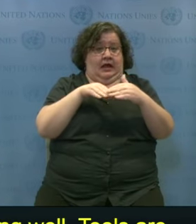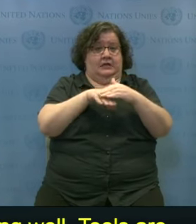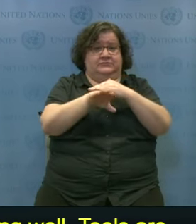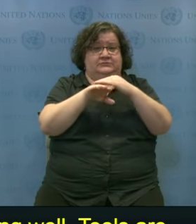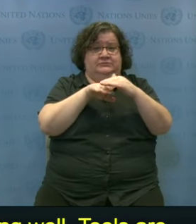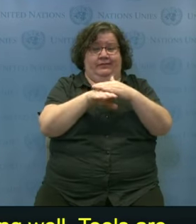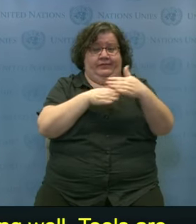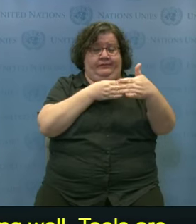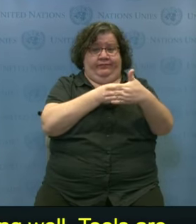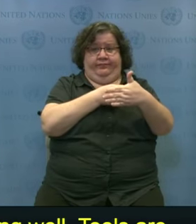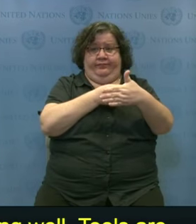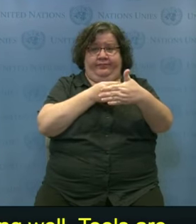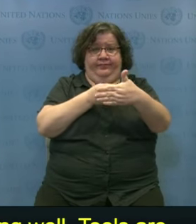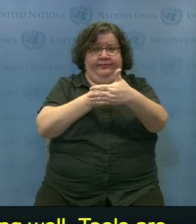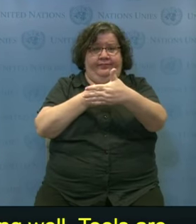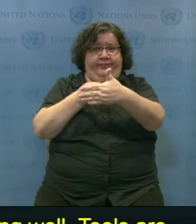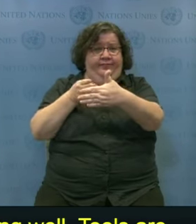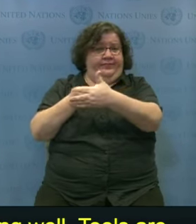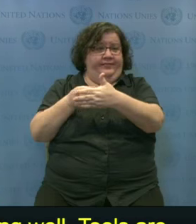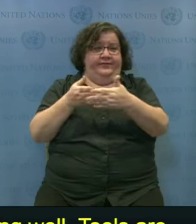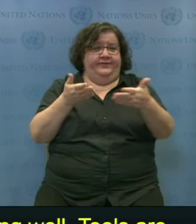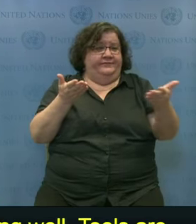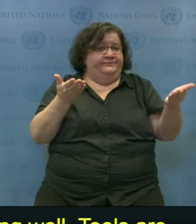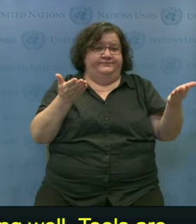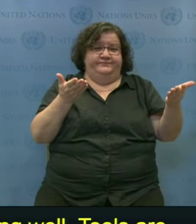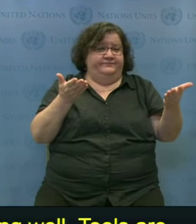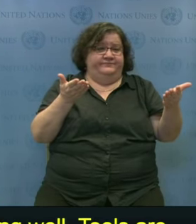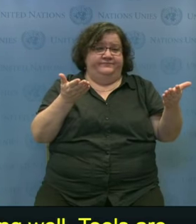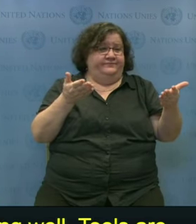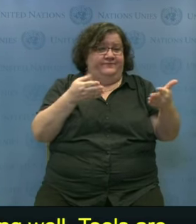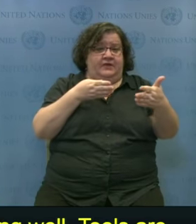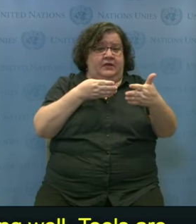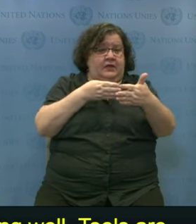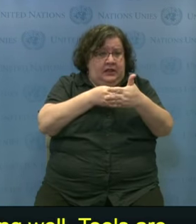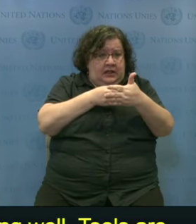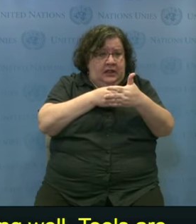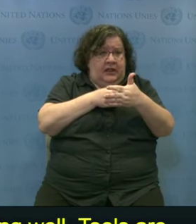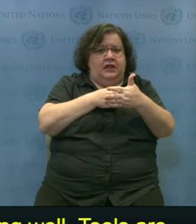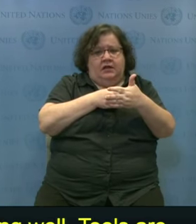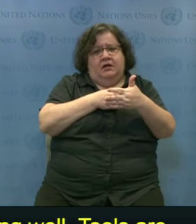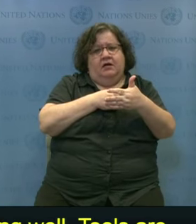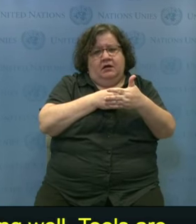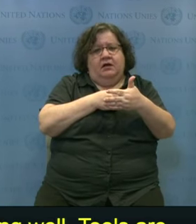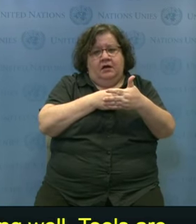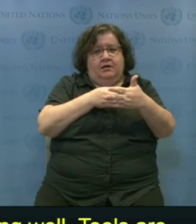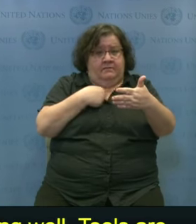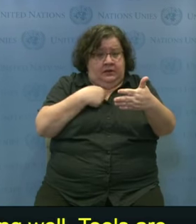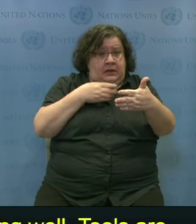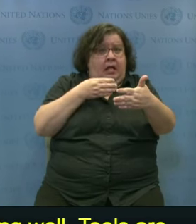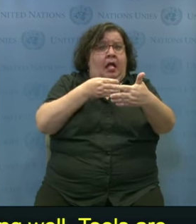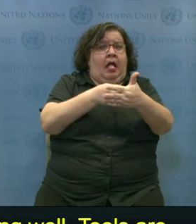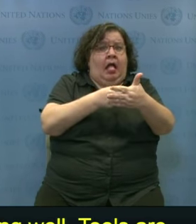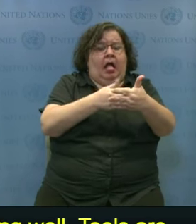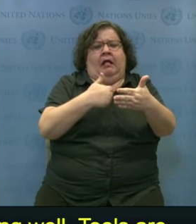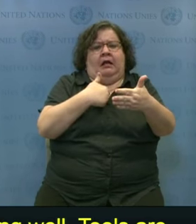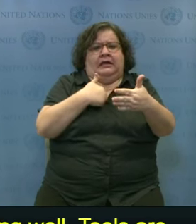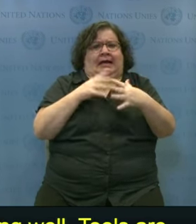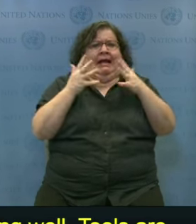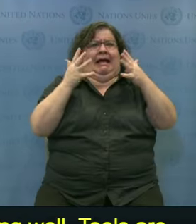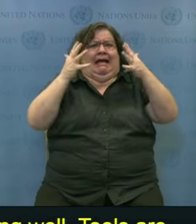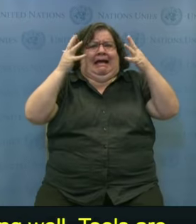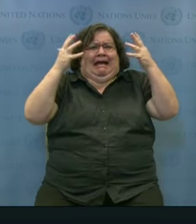on the risk and resilience of persons with disabilities. If you are building a school or a community center,